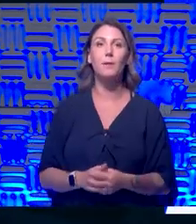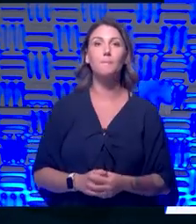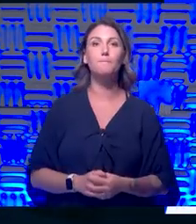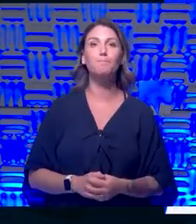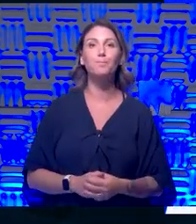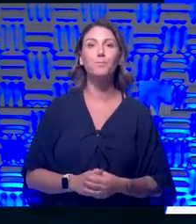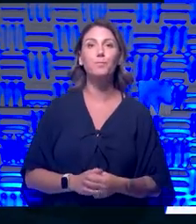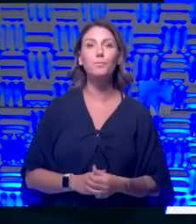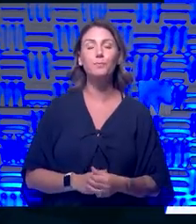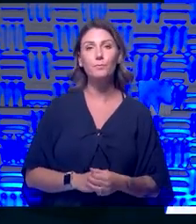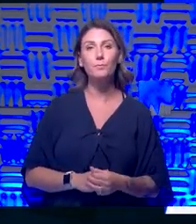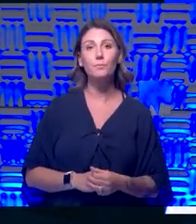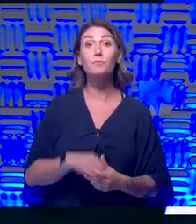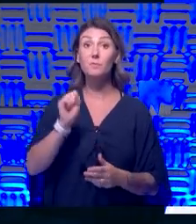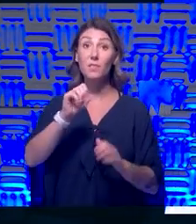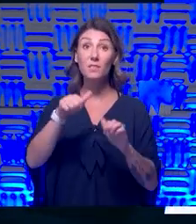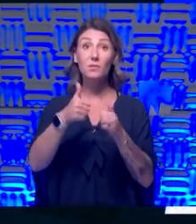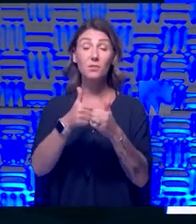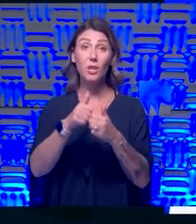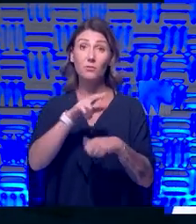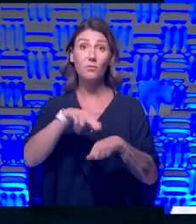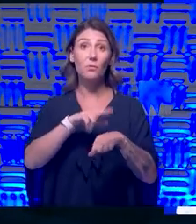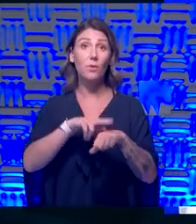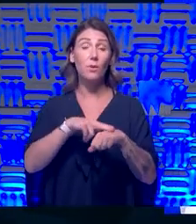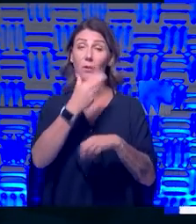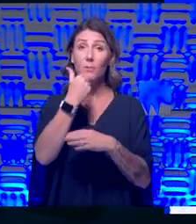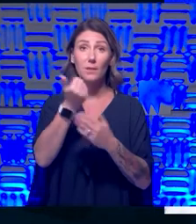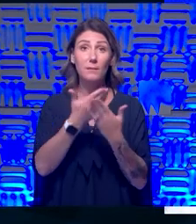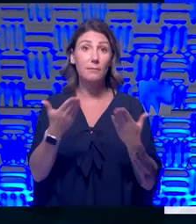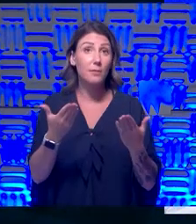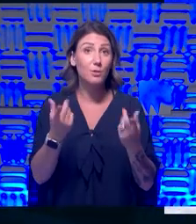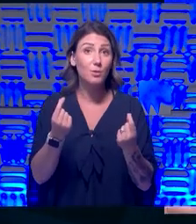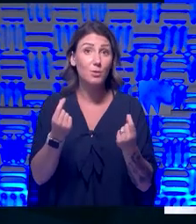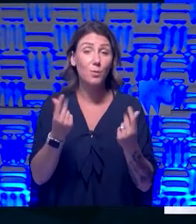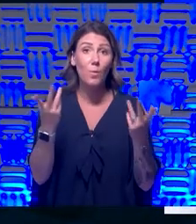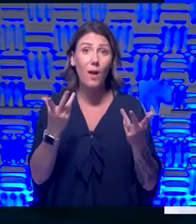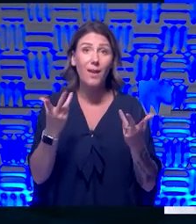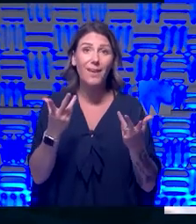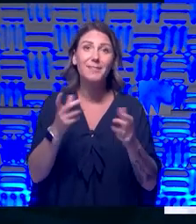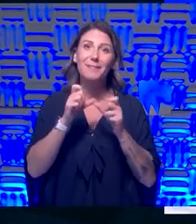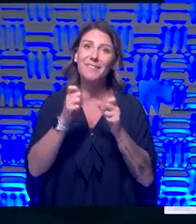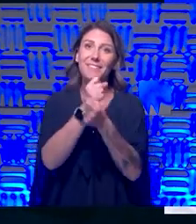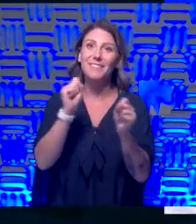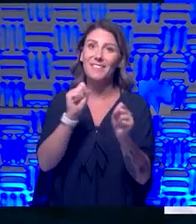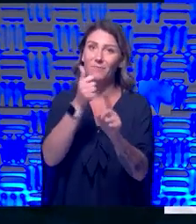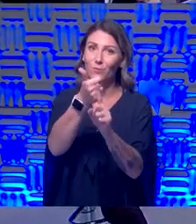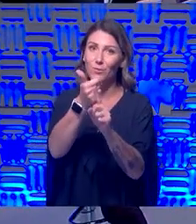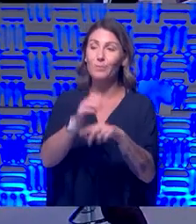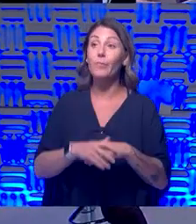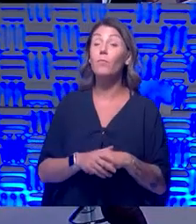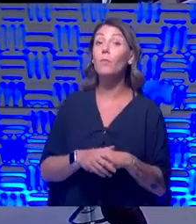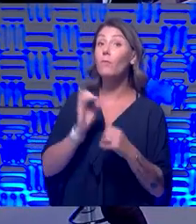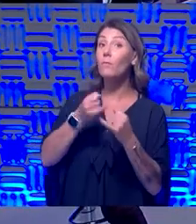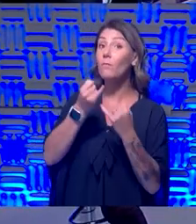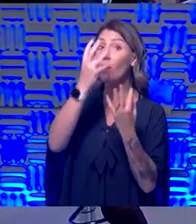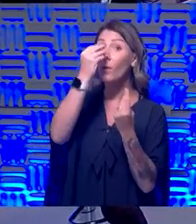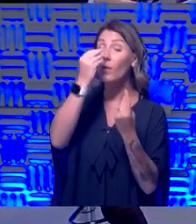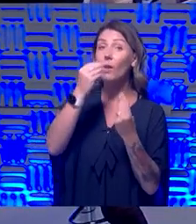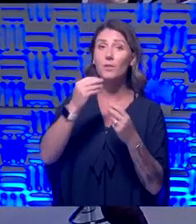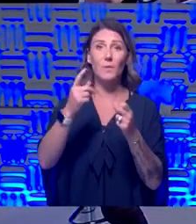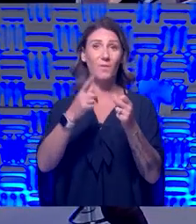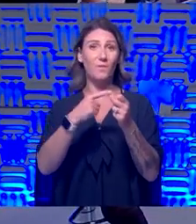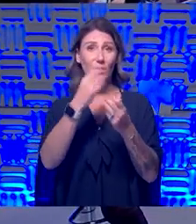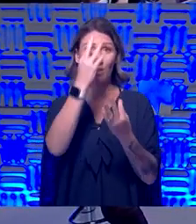challenge. And of course, the best thing to do is just keep ourselves safe. So gentlemen, final thoughts from this morning. Craig? First thought,